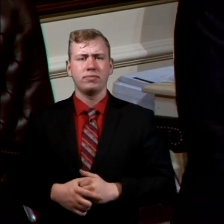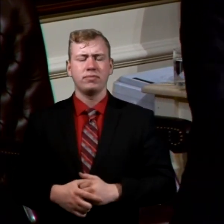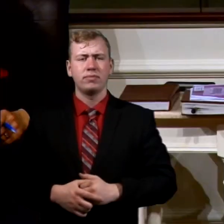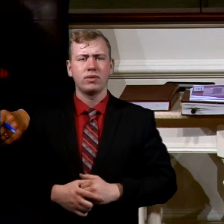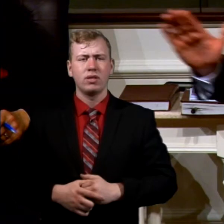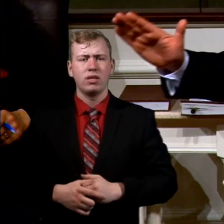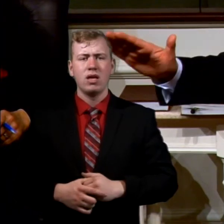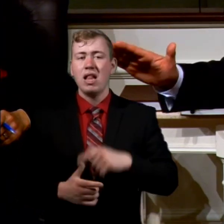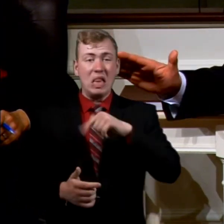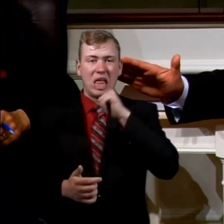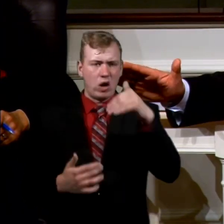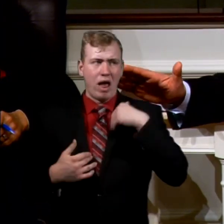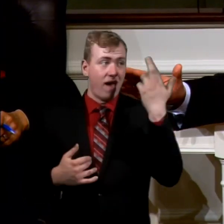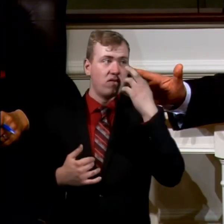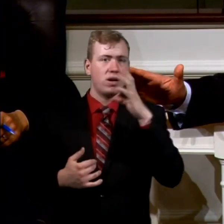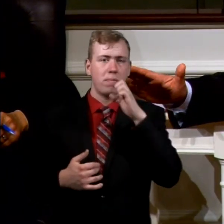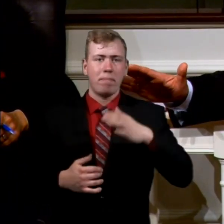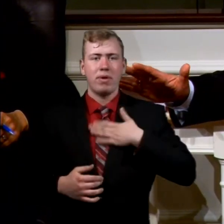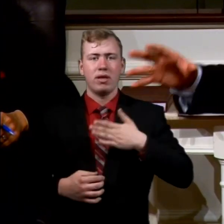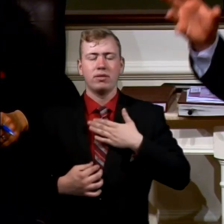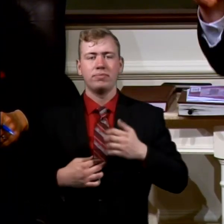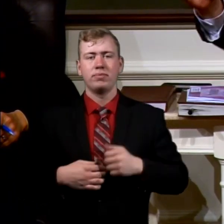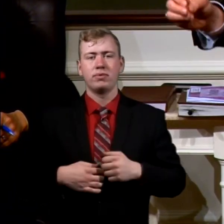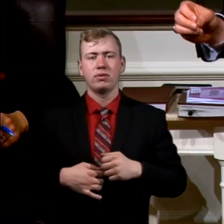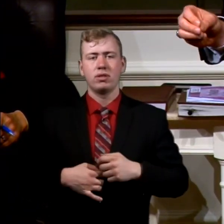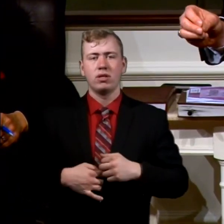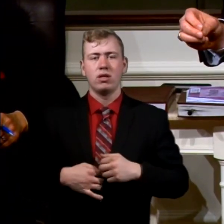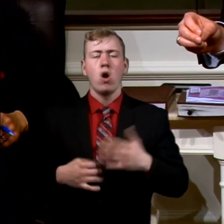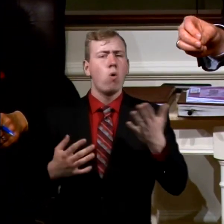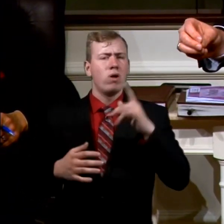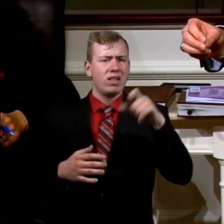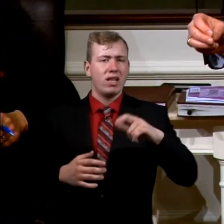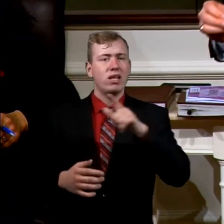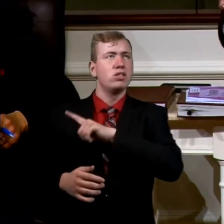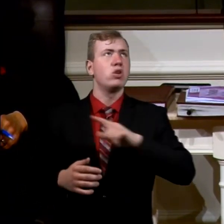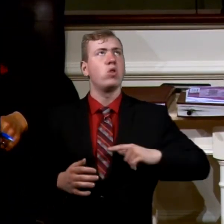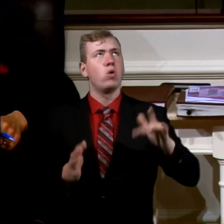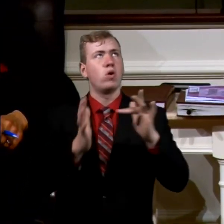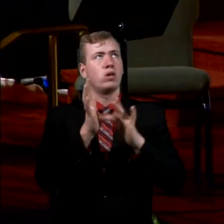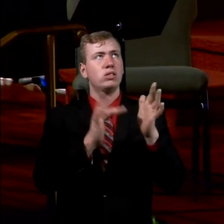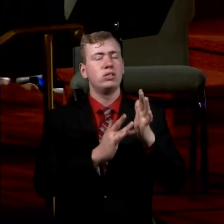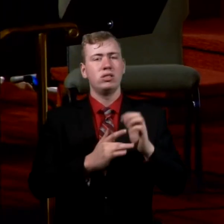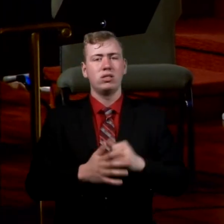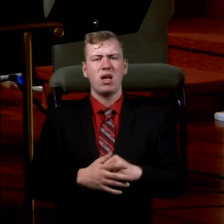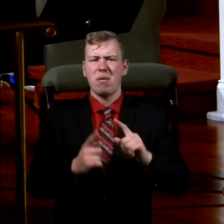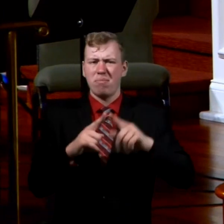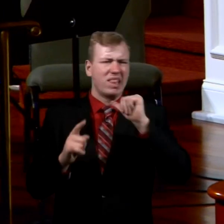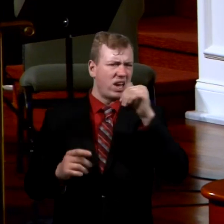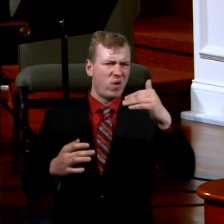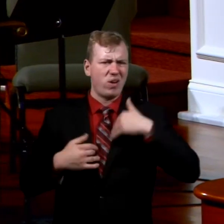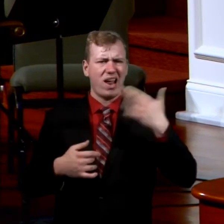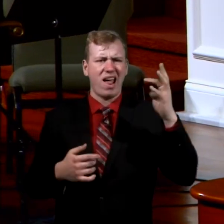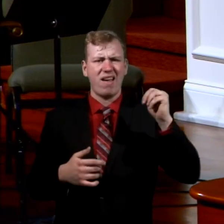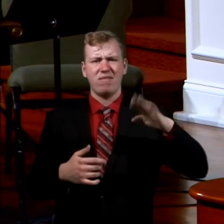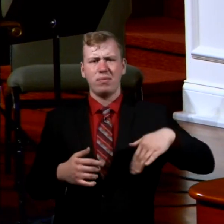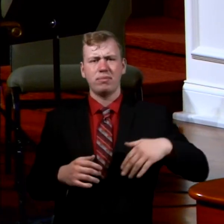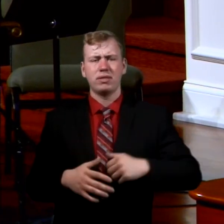They don't have a reason to be happy. What they need is the Lord Jesus Christ, but they don't have Him yet.